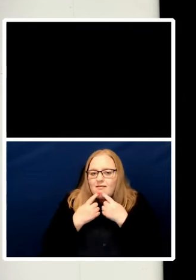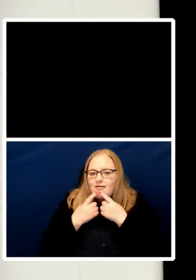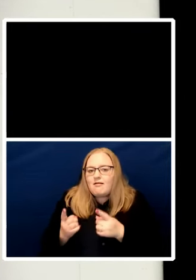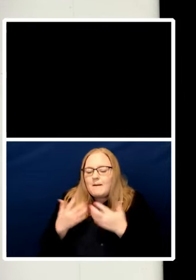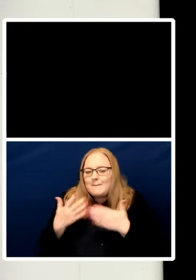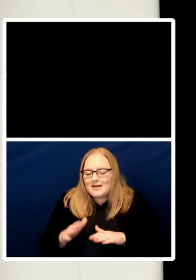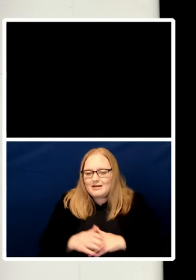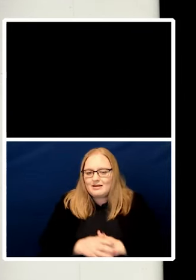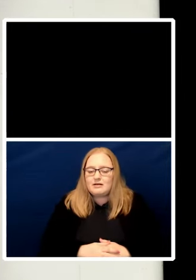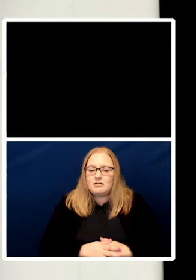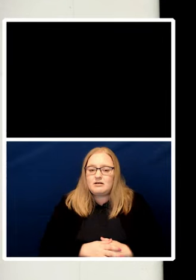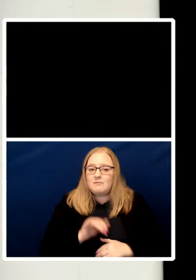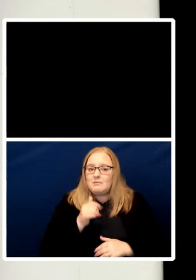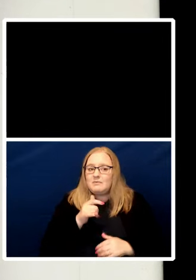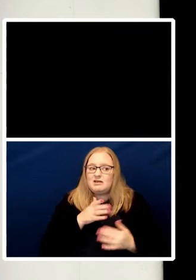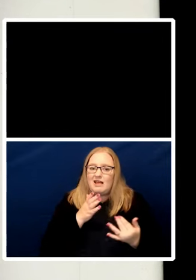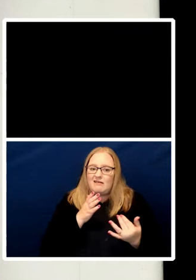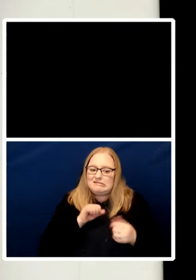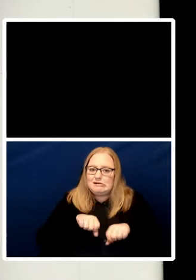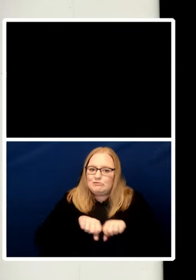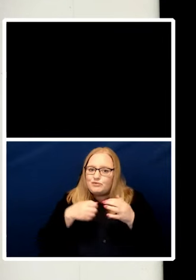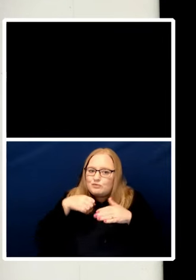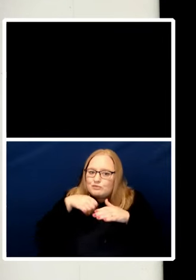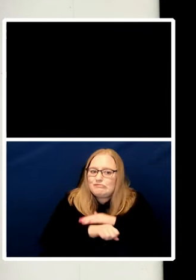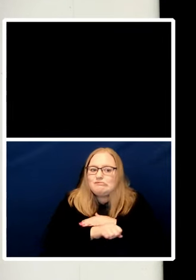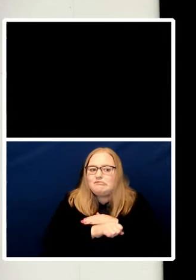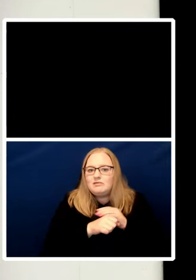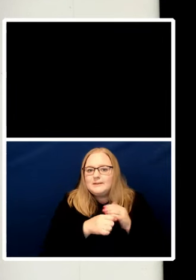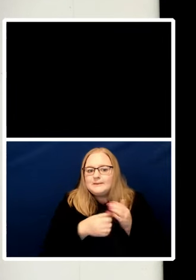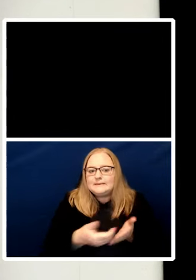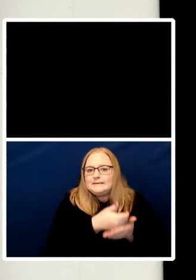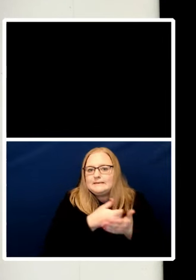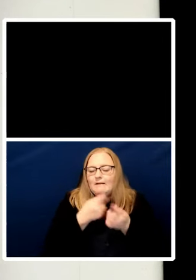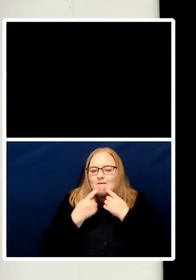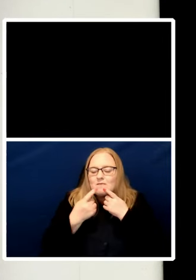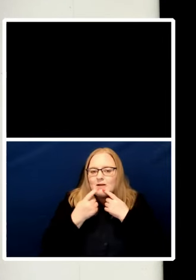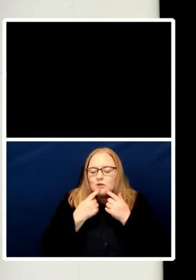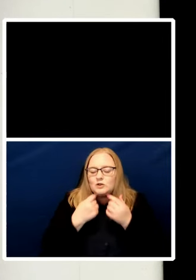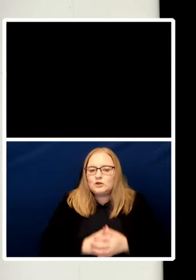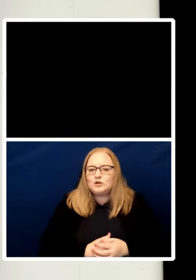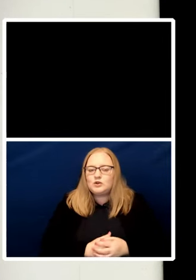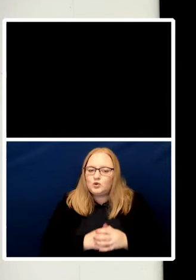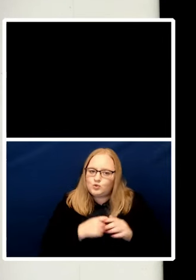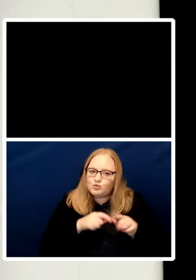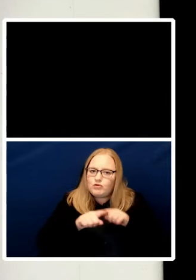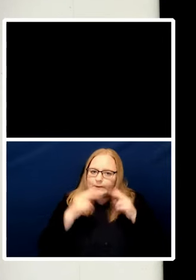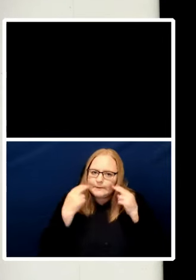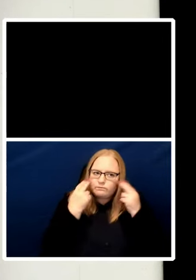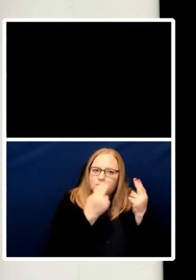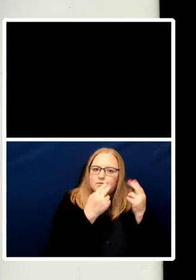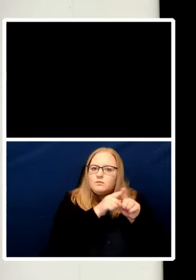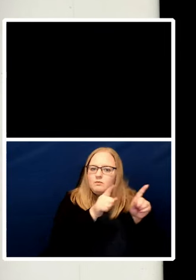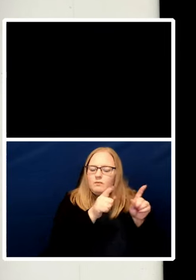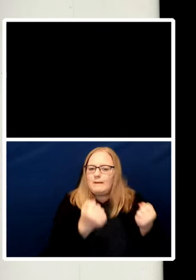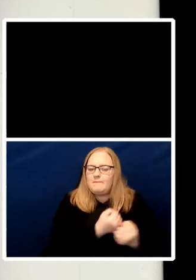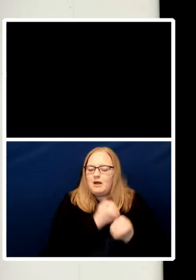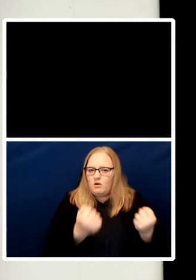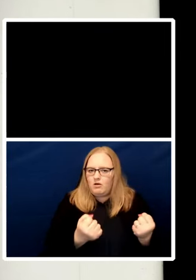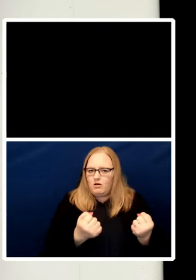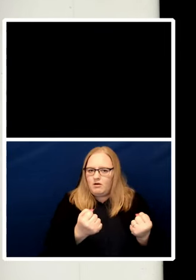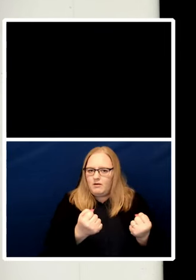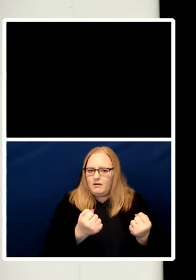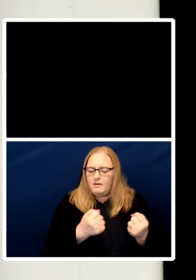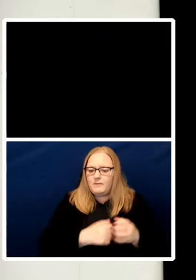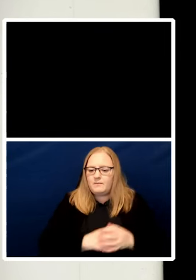exposing grave abuses of power. Yet, human rights principles like the